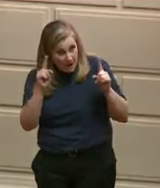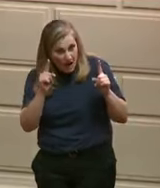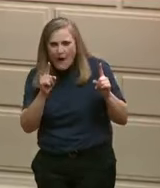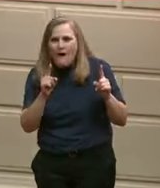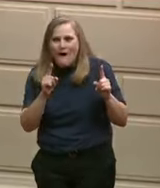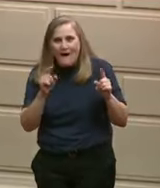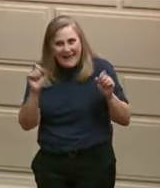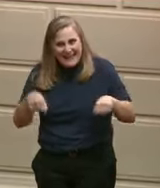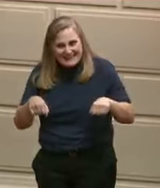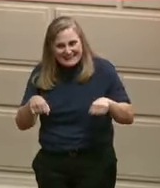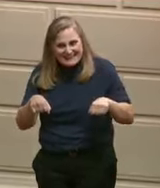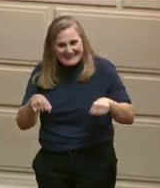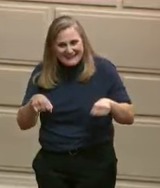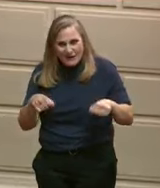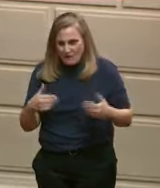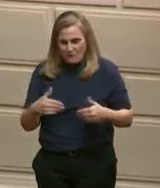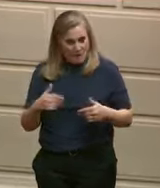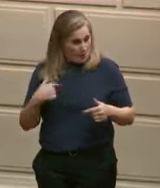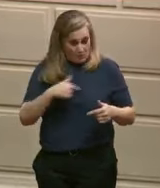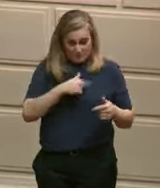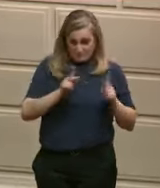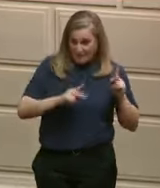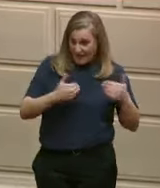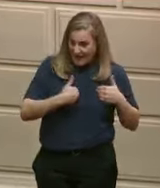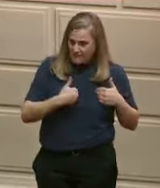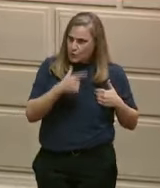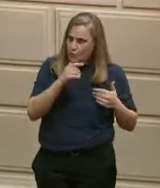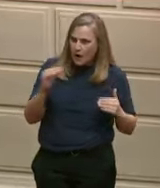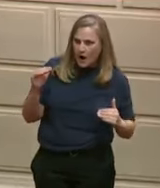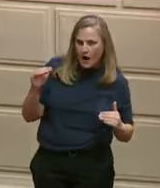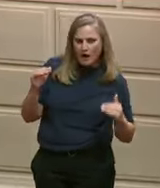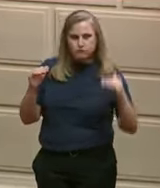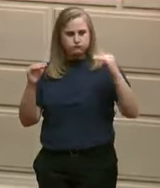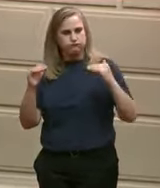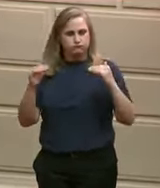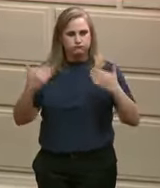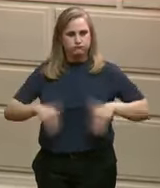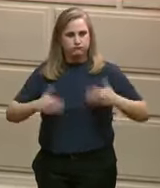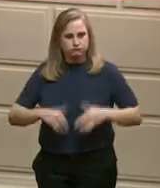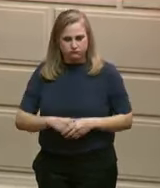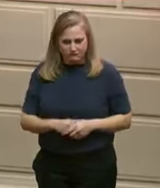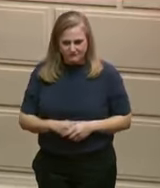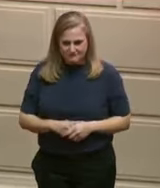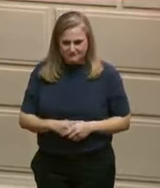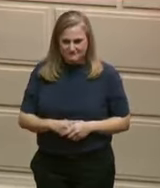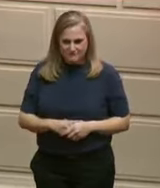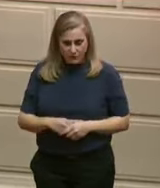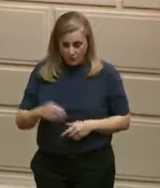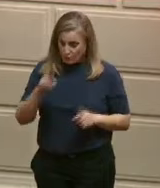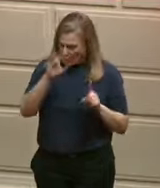thanks to the leadership of Speaker Saccachi, we're making it a reality.